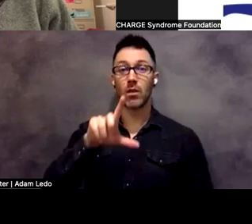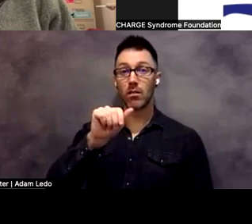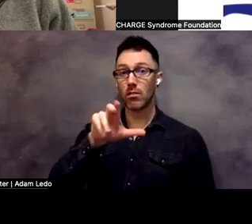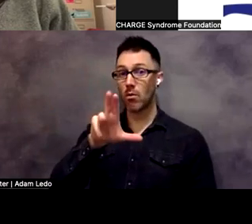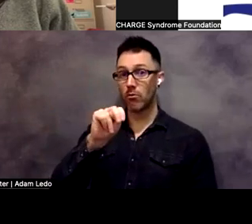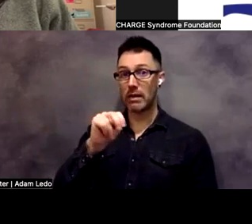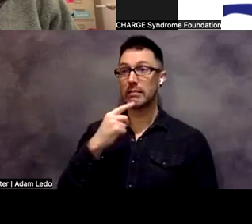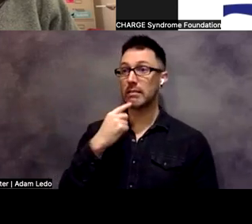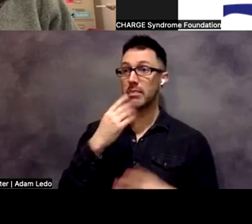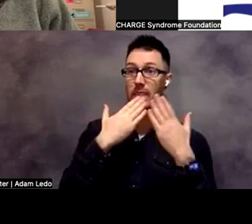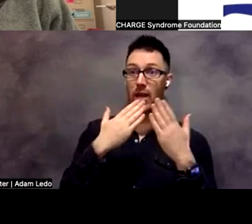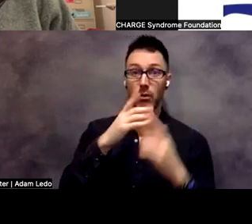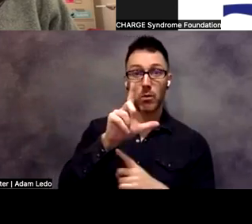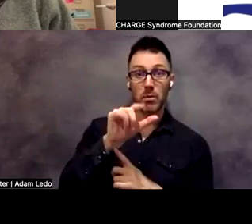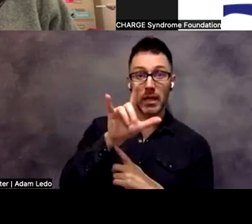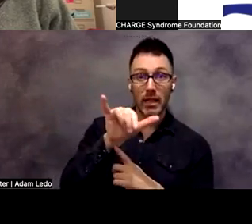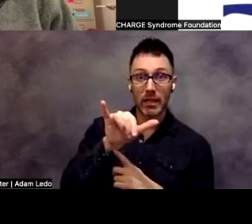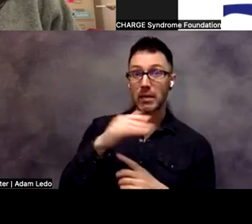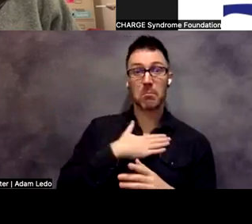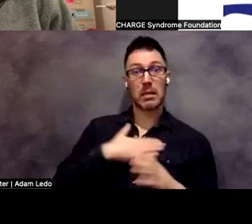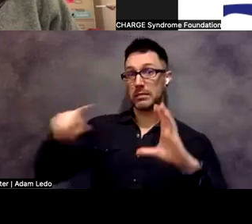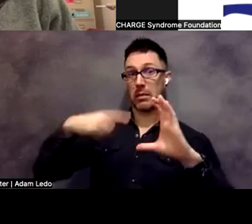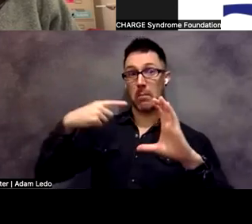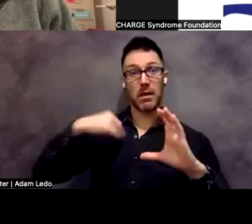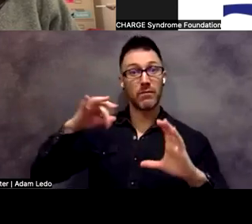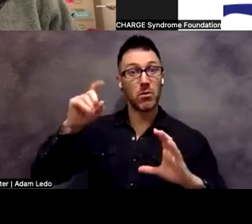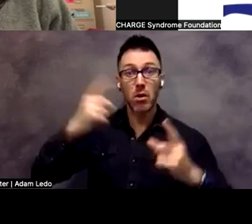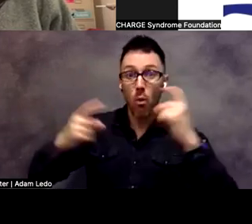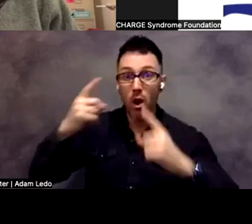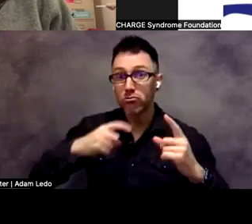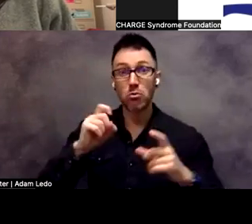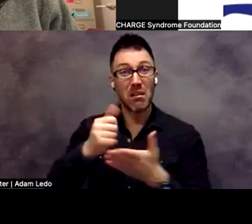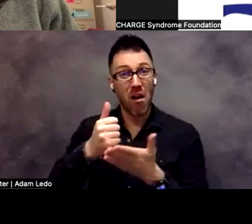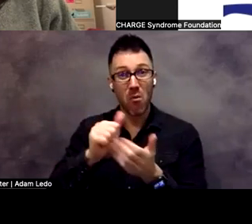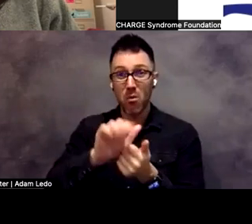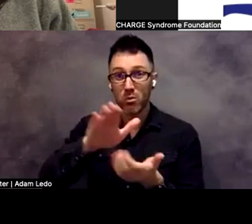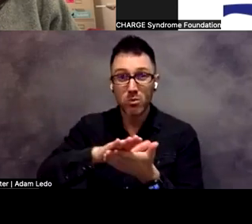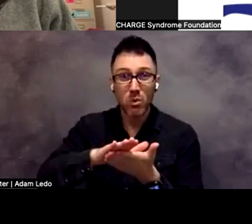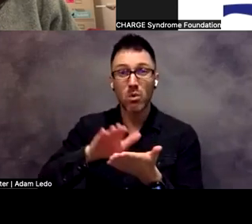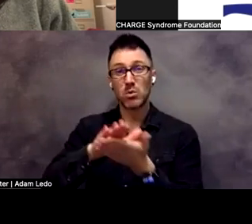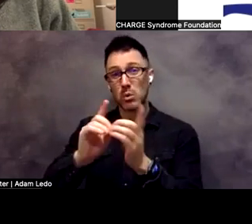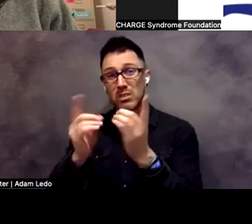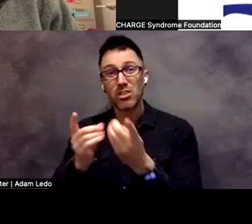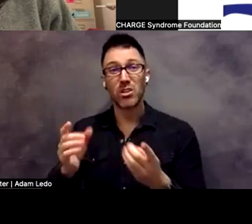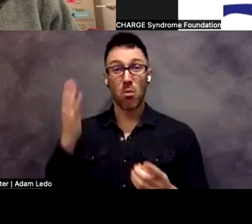you have any questions or you need any help with your schools or school districts because your kids deserve the best.